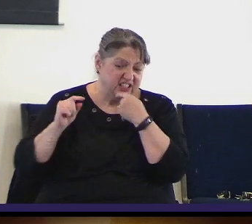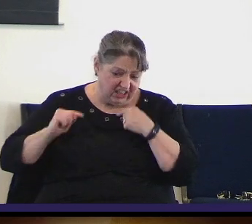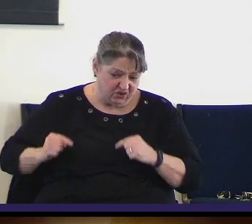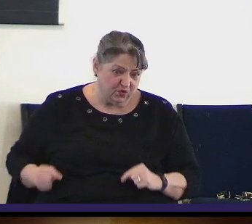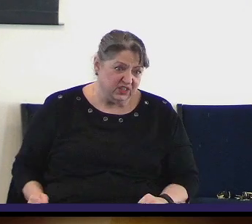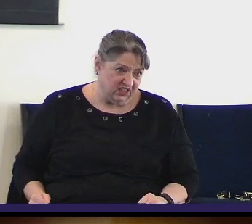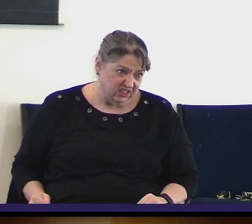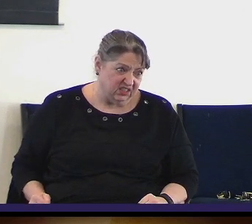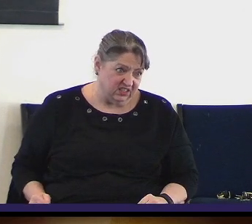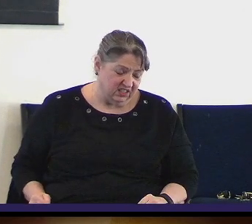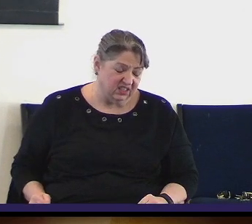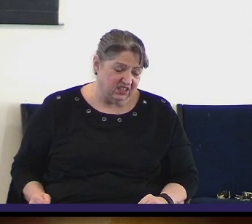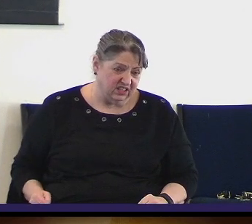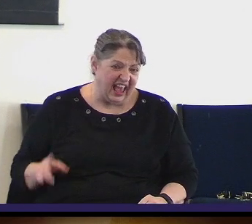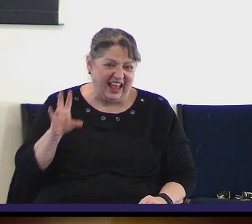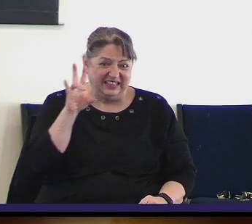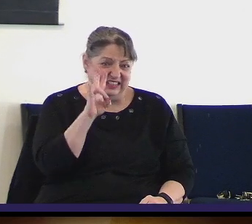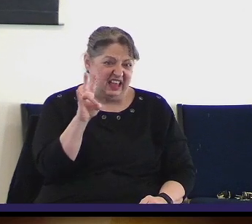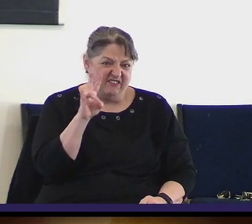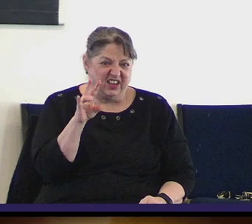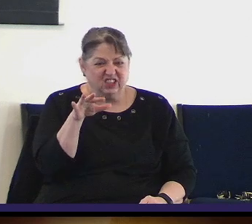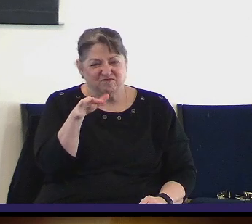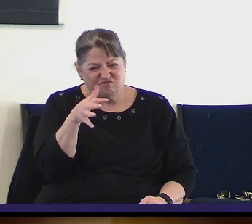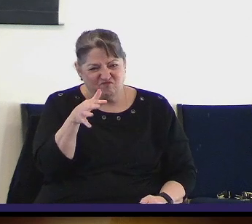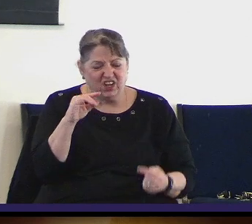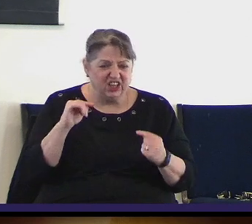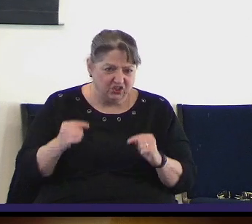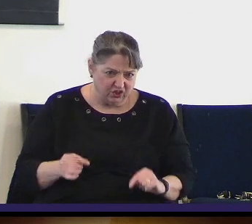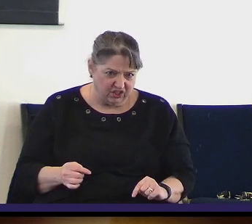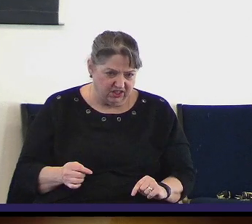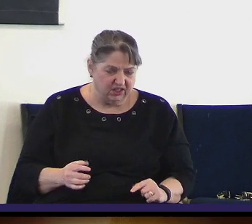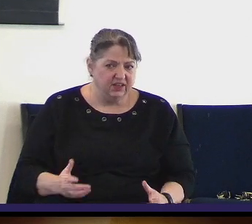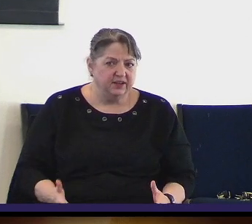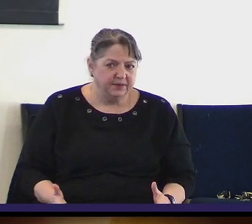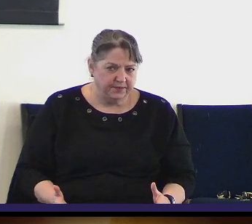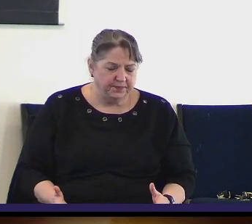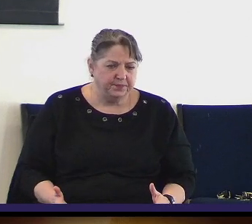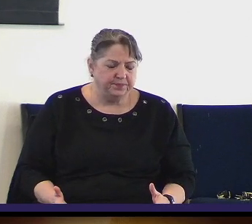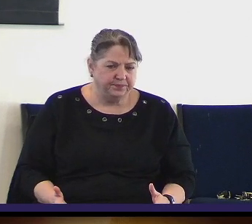-threatening injuries, according to interim Kansas City Fire Chief.